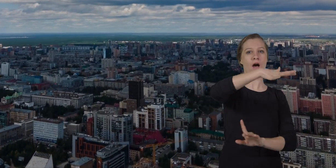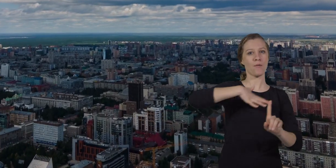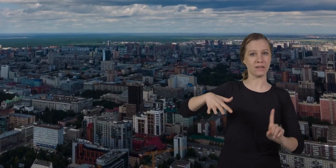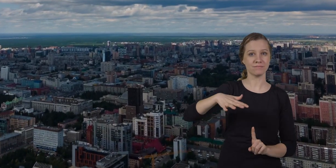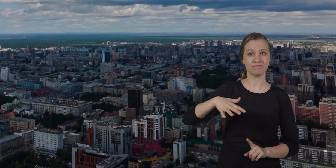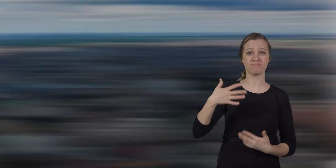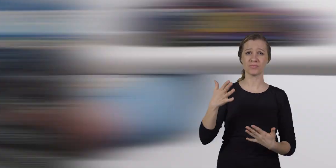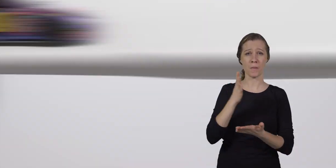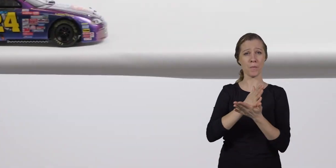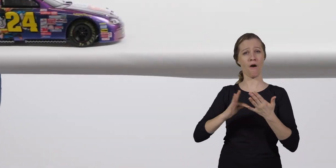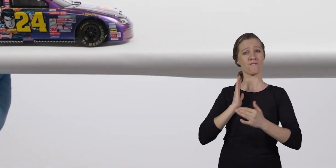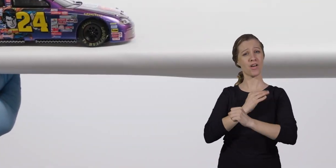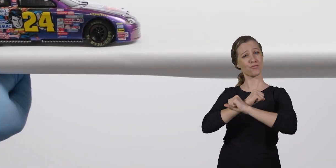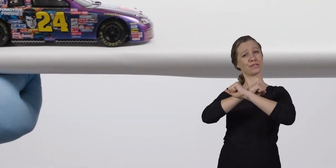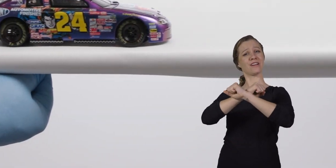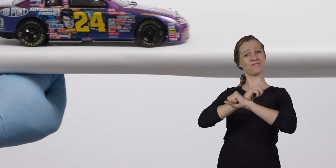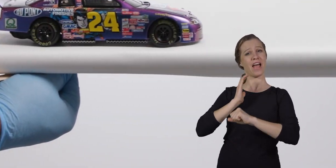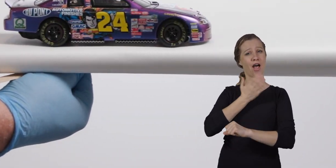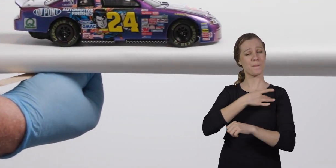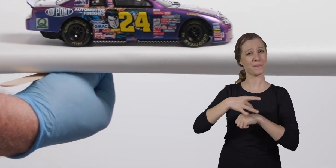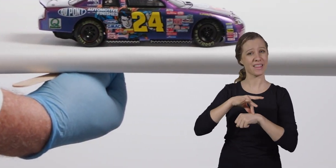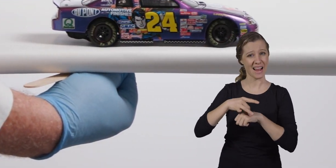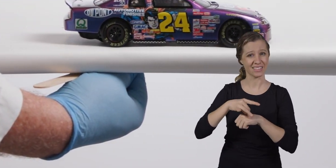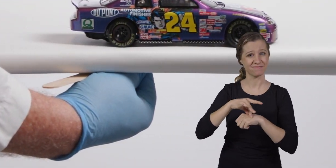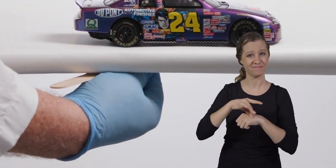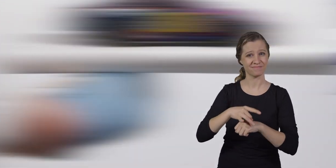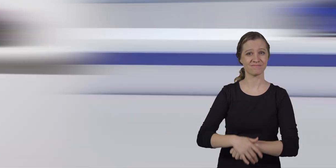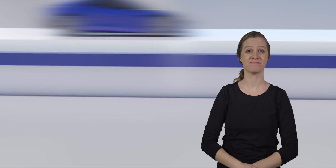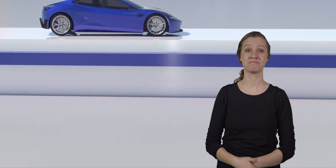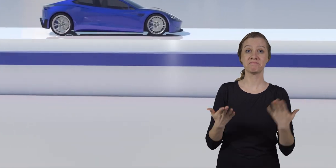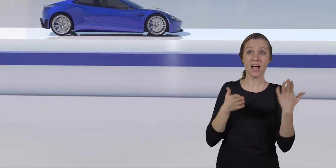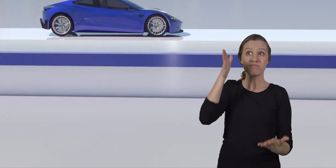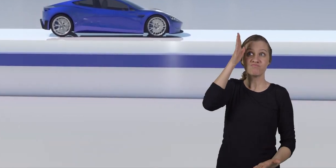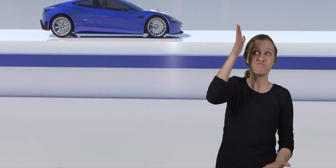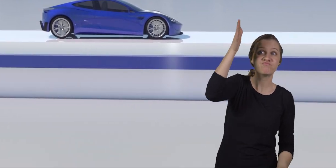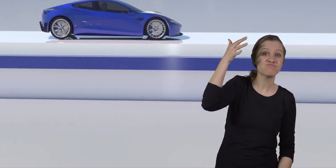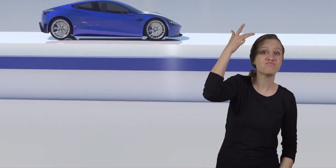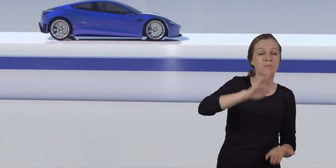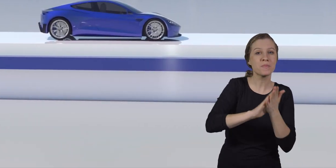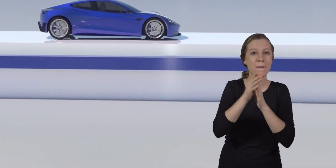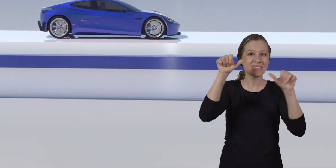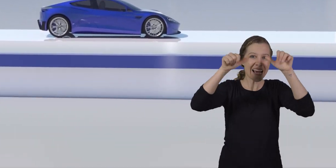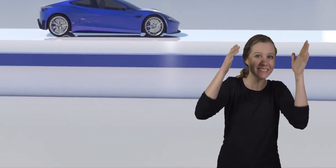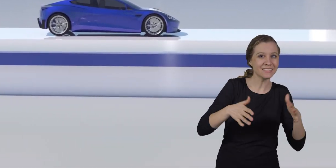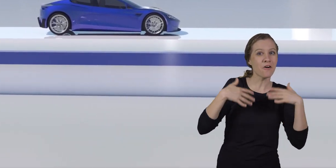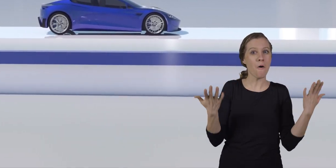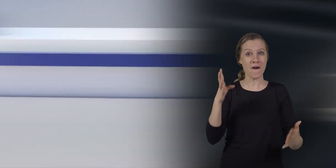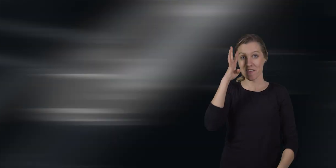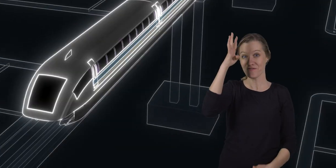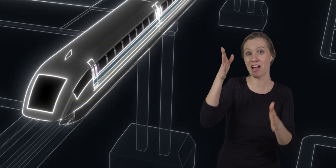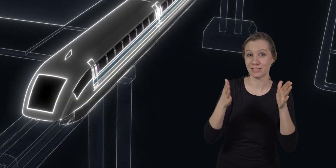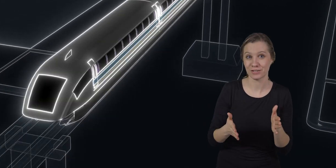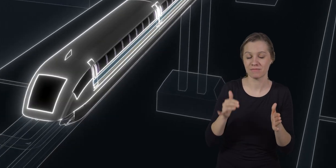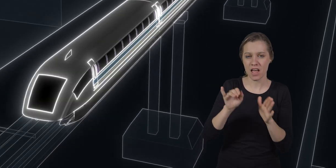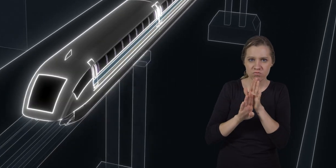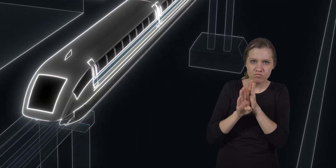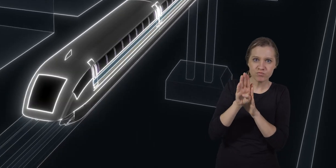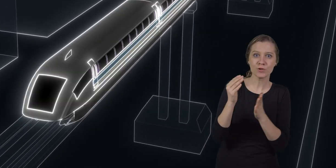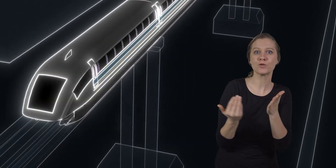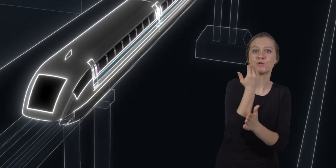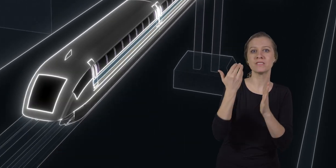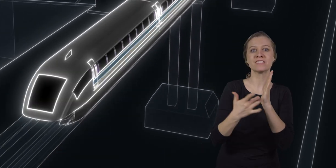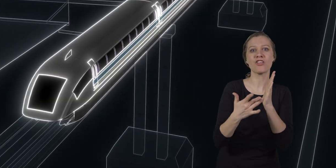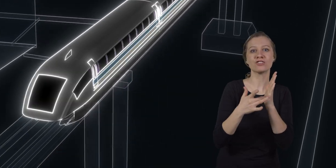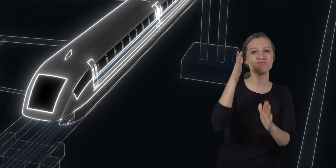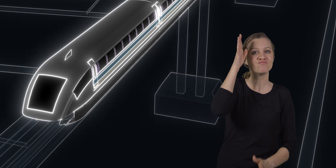protection of our planet perhaps one day you will be a scientist or inventor that develops new technologies aided by the